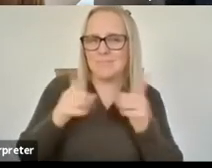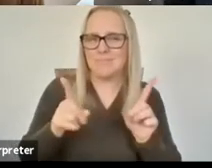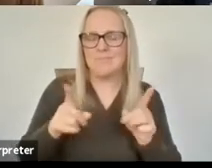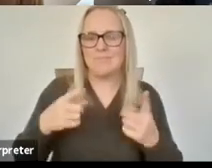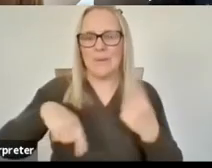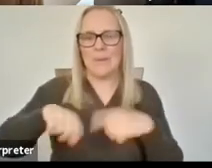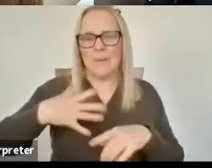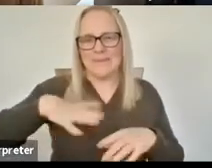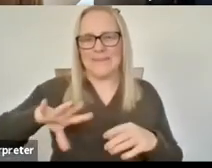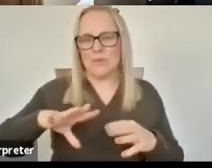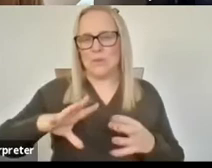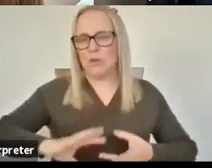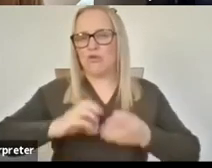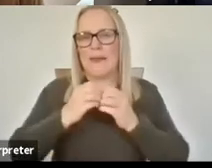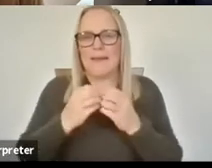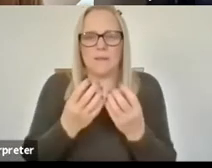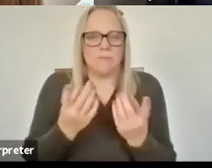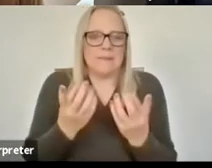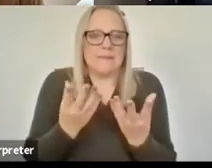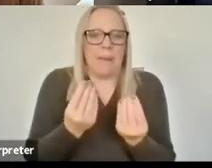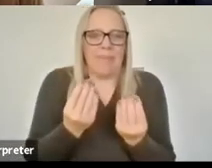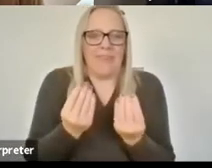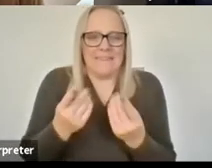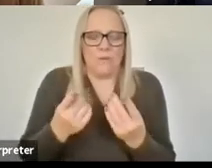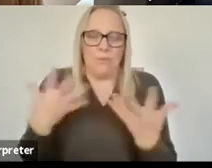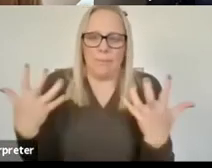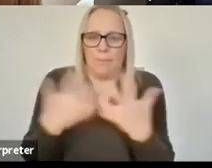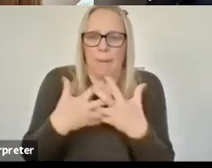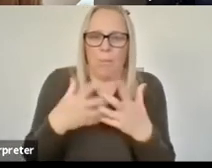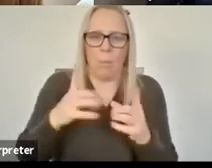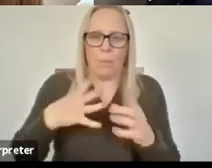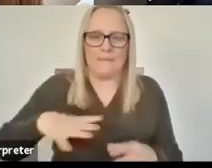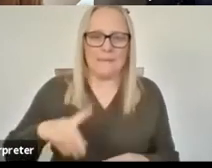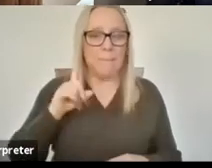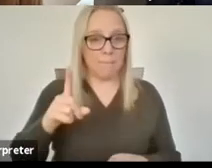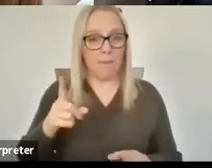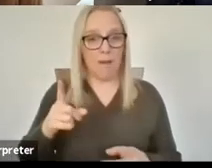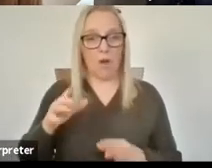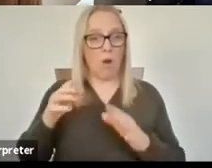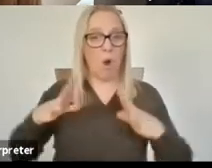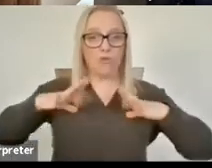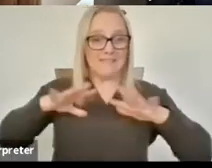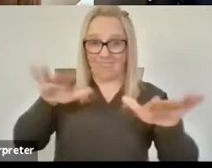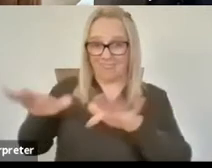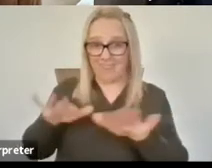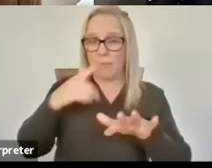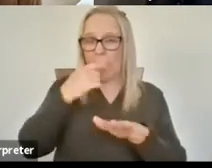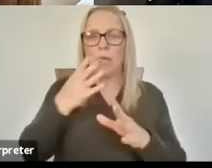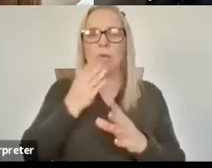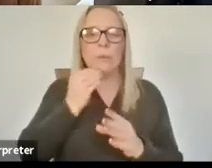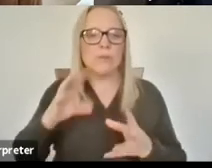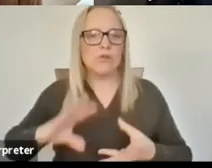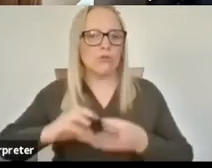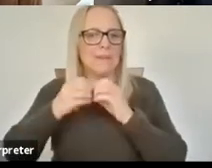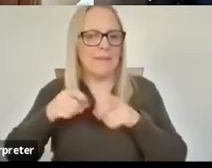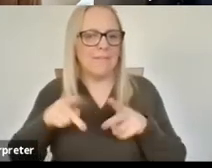media that we need but even the existing media we can use them in creative ways um and then combine with his idea